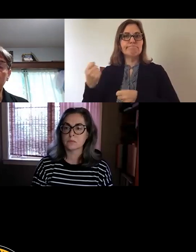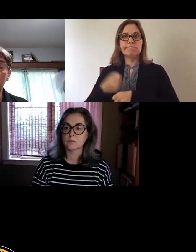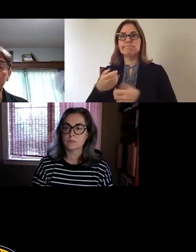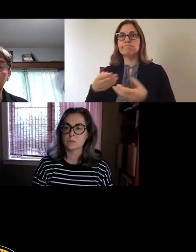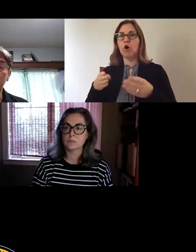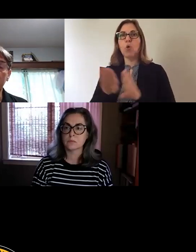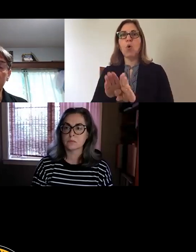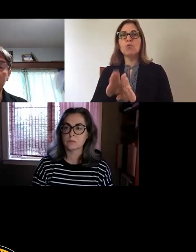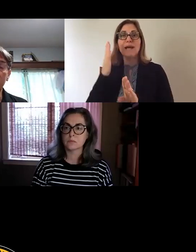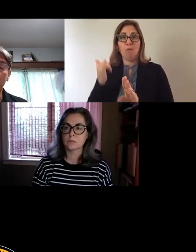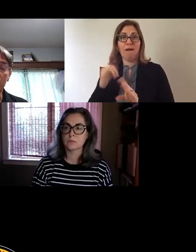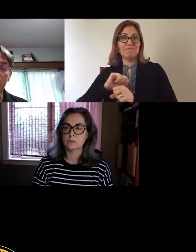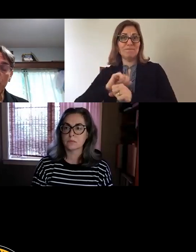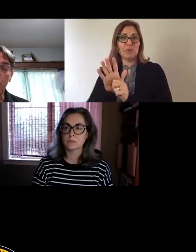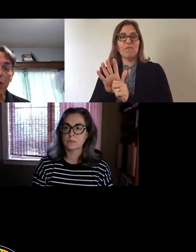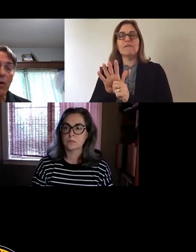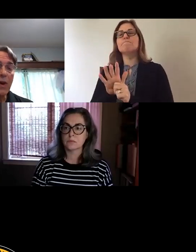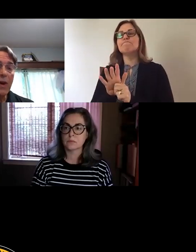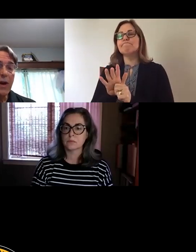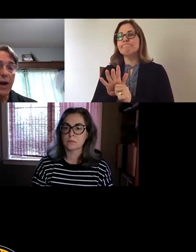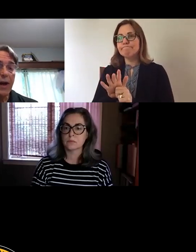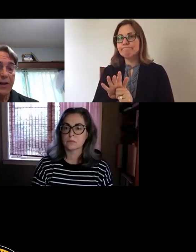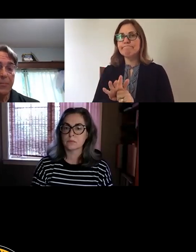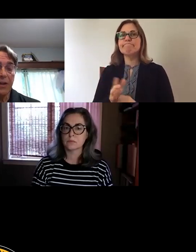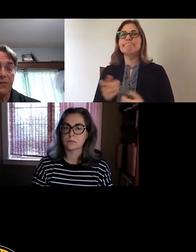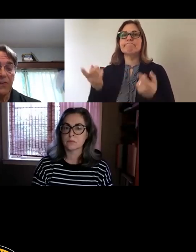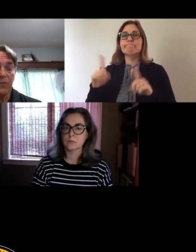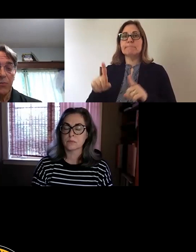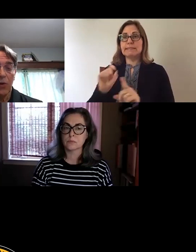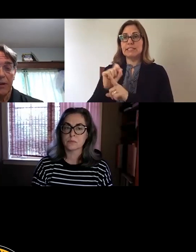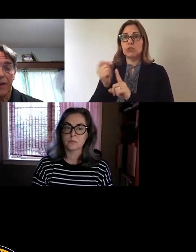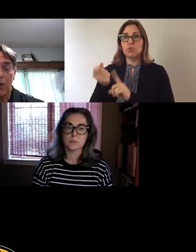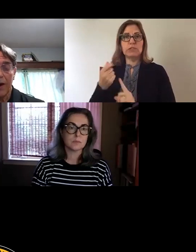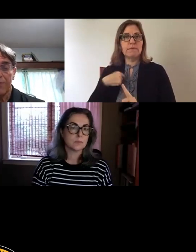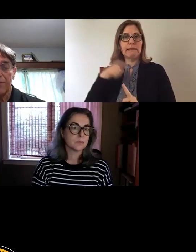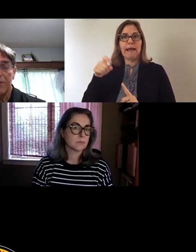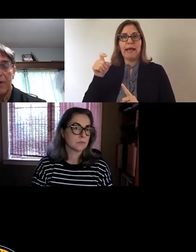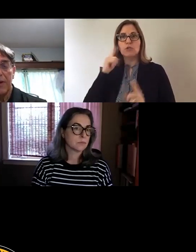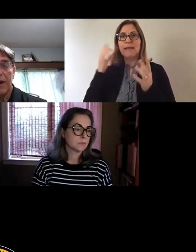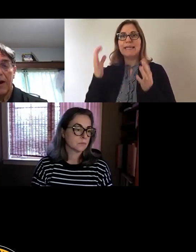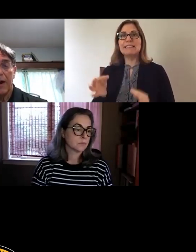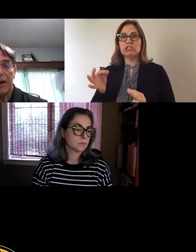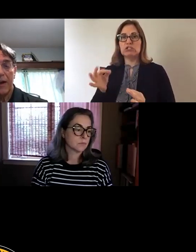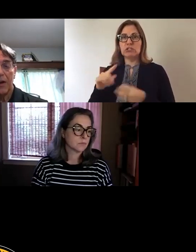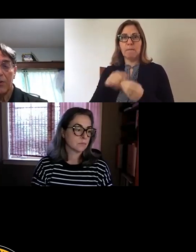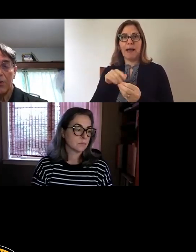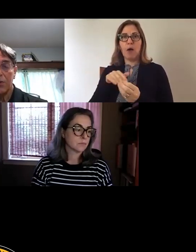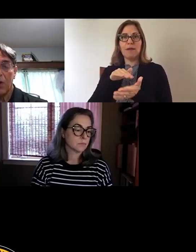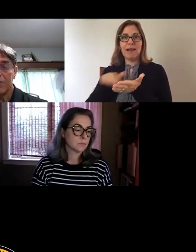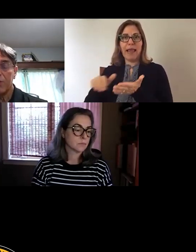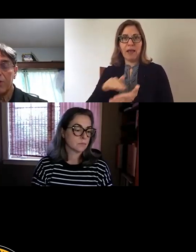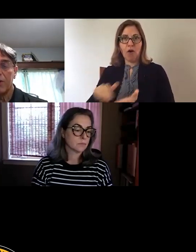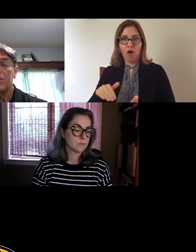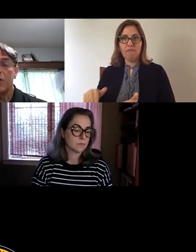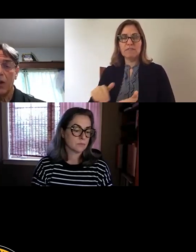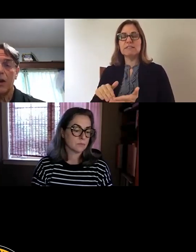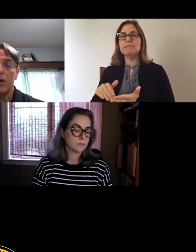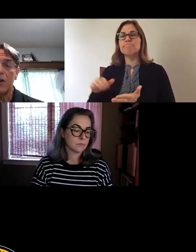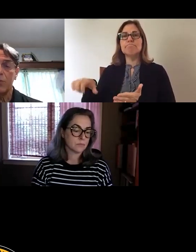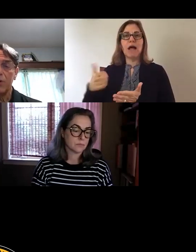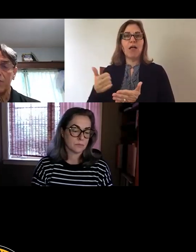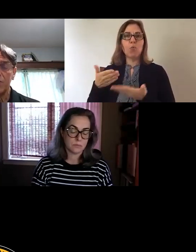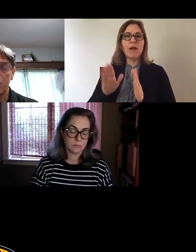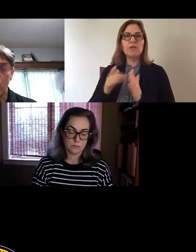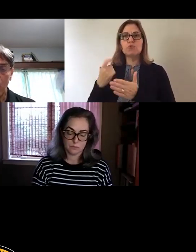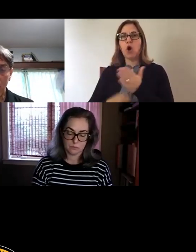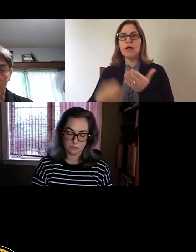We were in a situation where I had to make a decision regarding layoffs and other cost reductions. A lot of